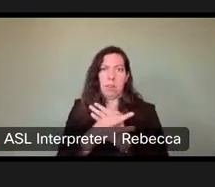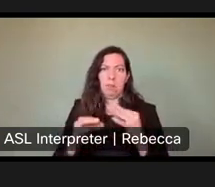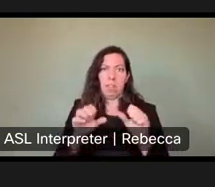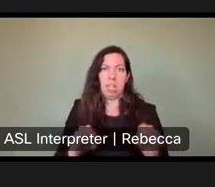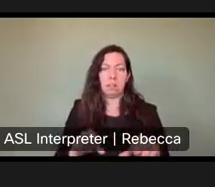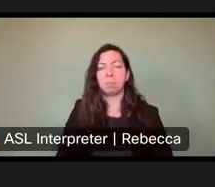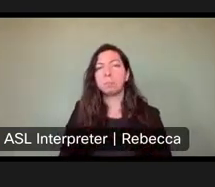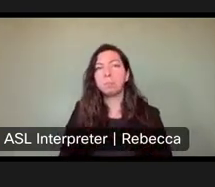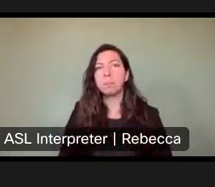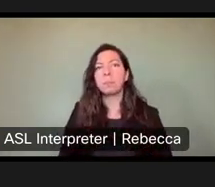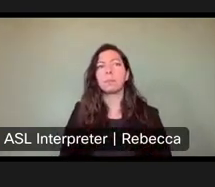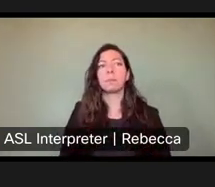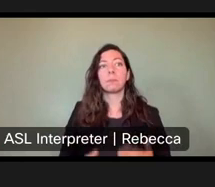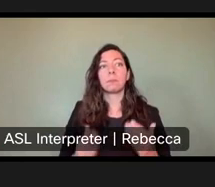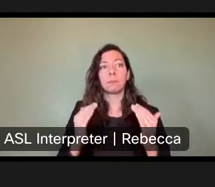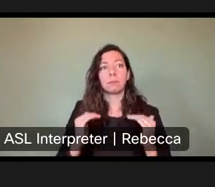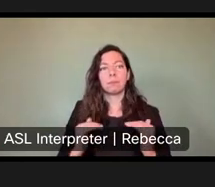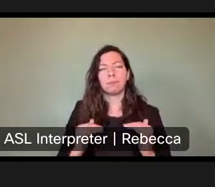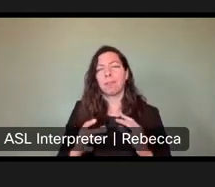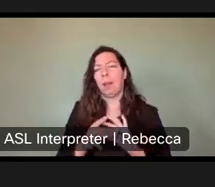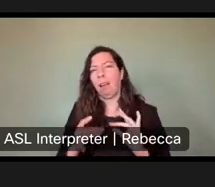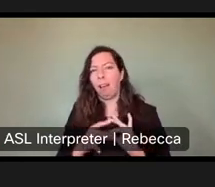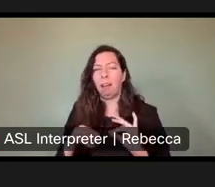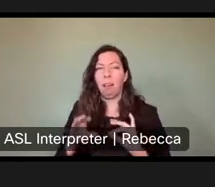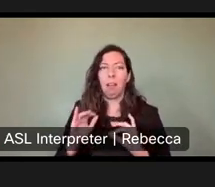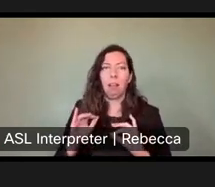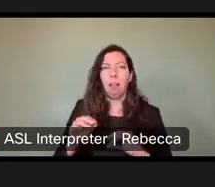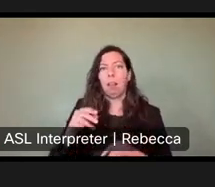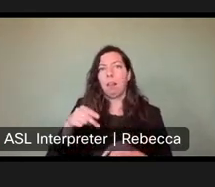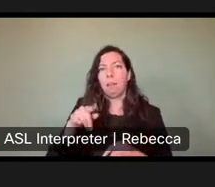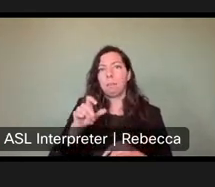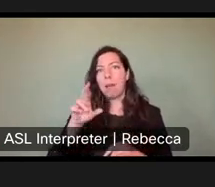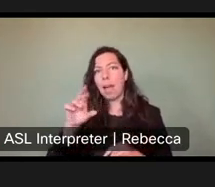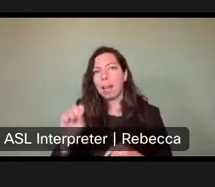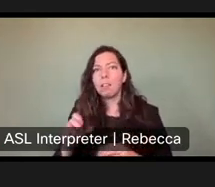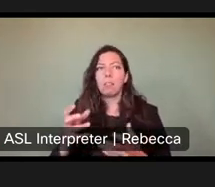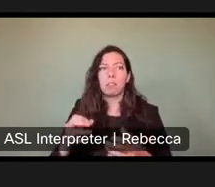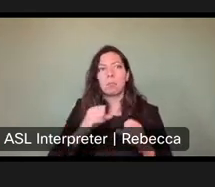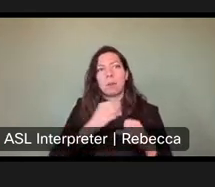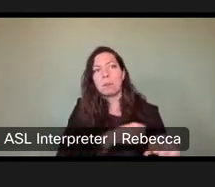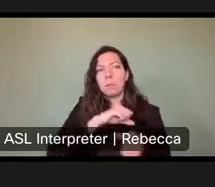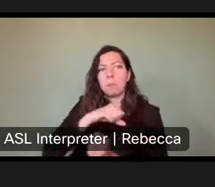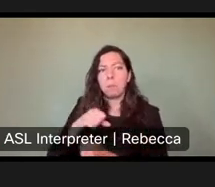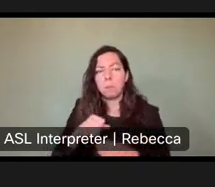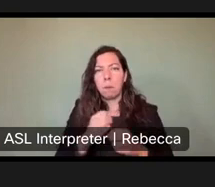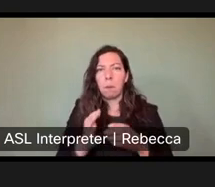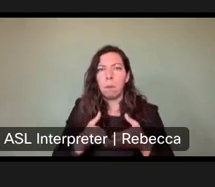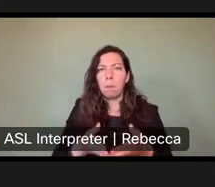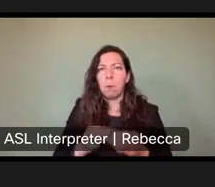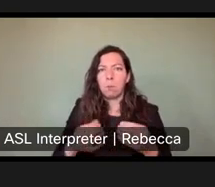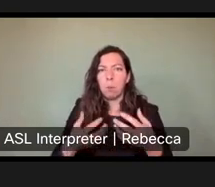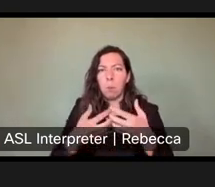Wanting paddlers to pay their share for education initiatives. Safety and infrastructure would only be subsidizing